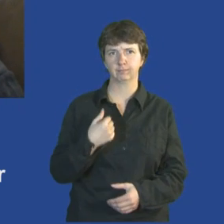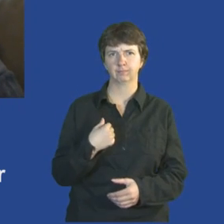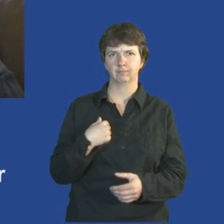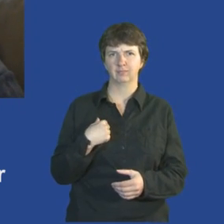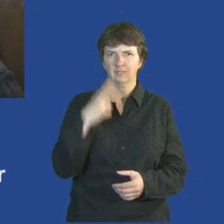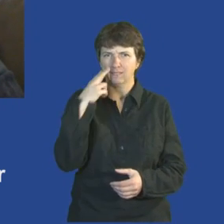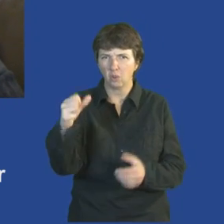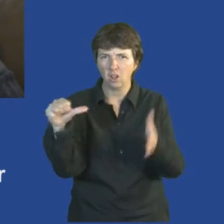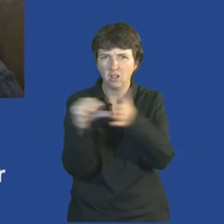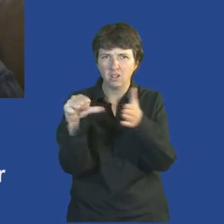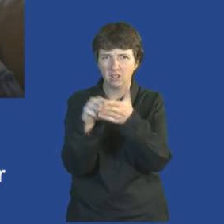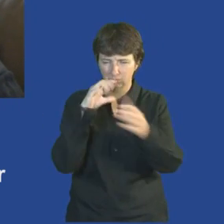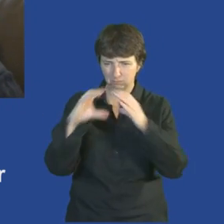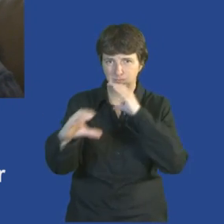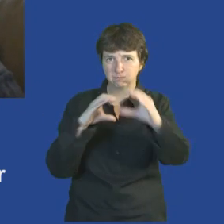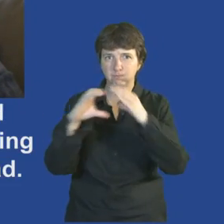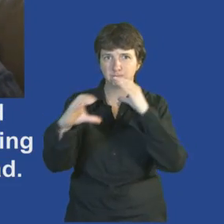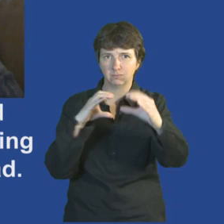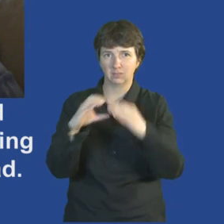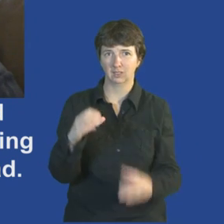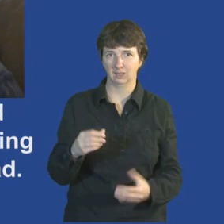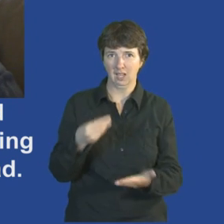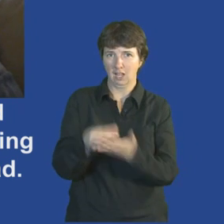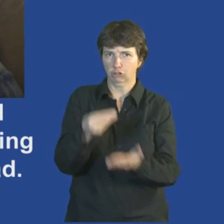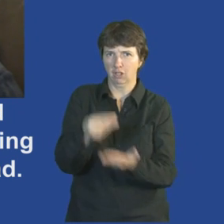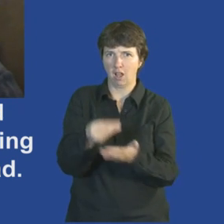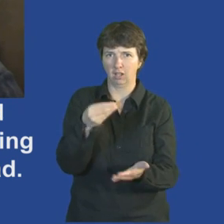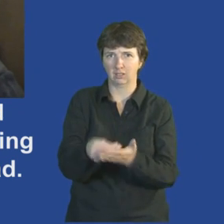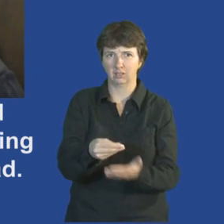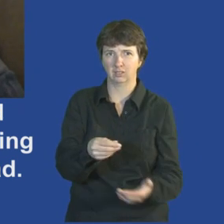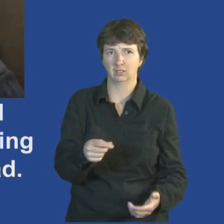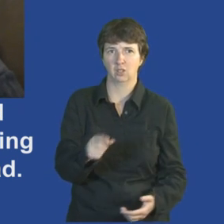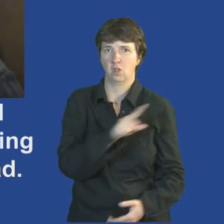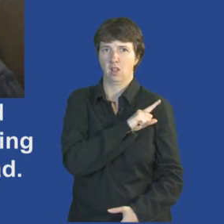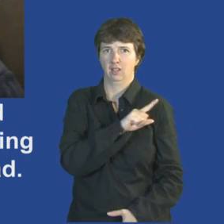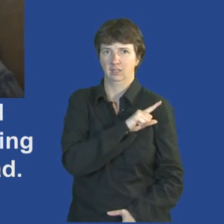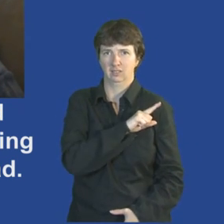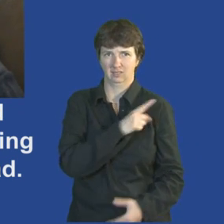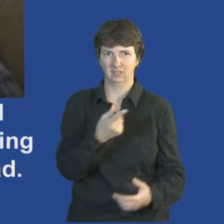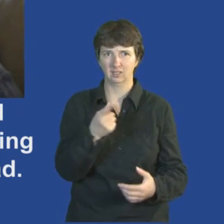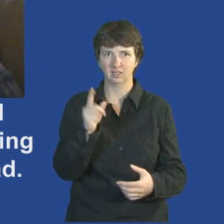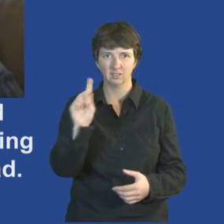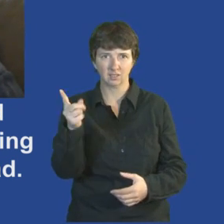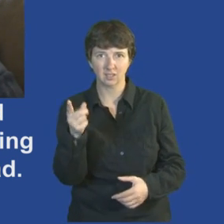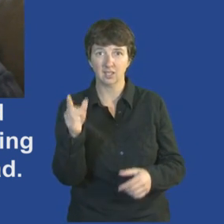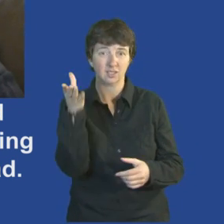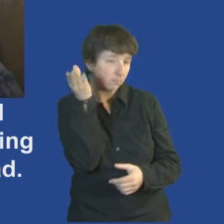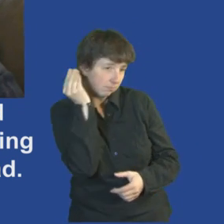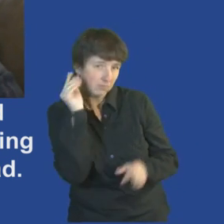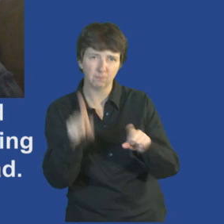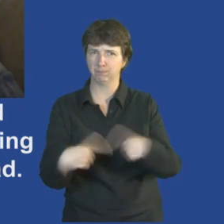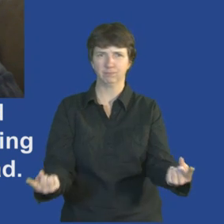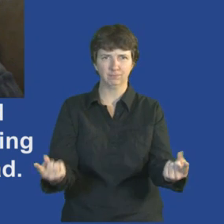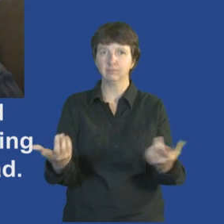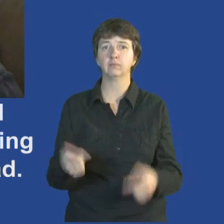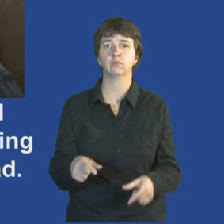cashier because I couldn't hear him and also because of the light